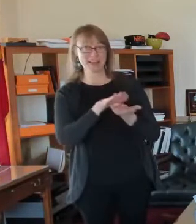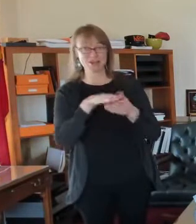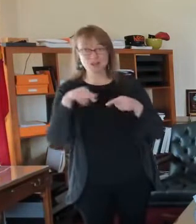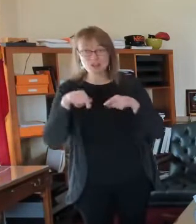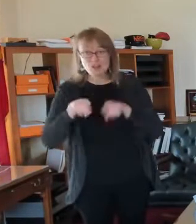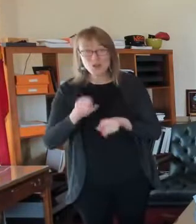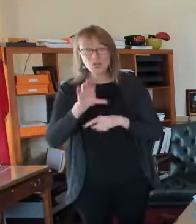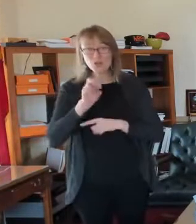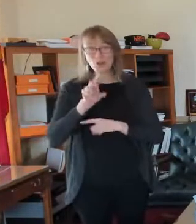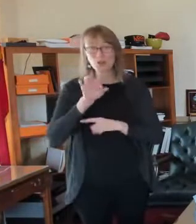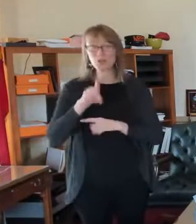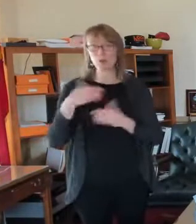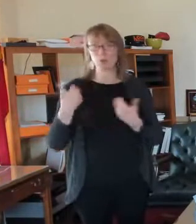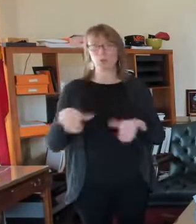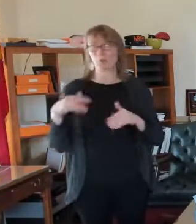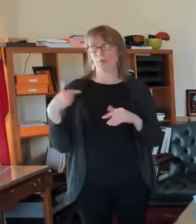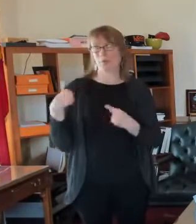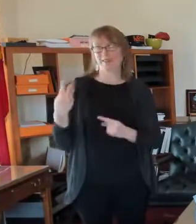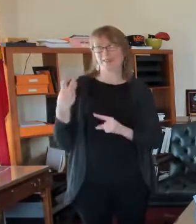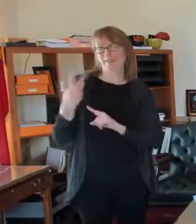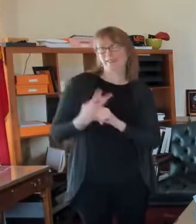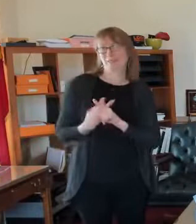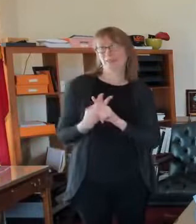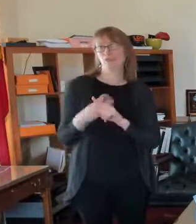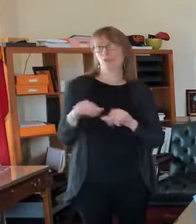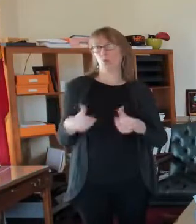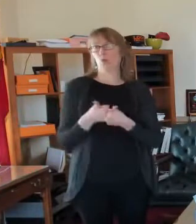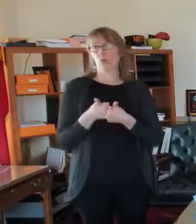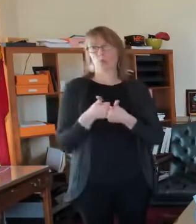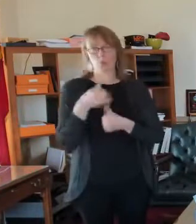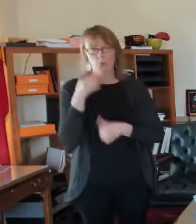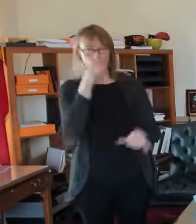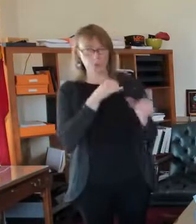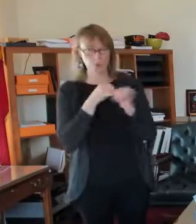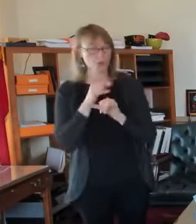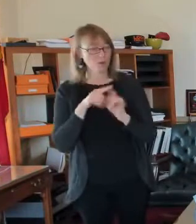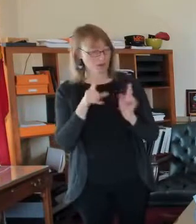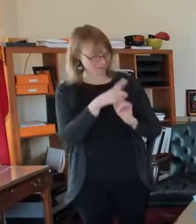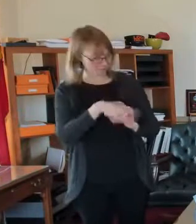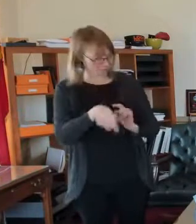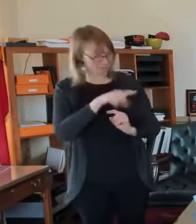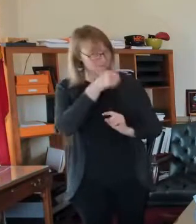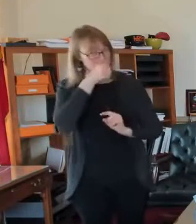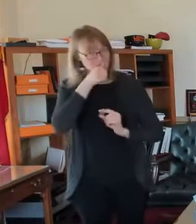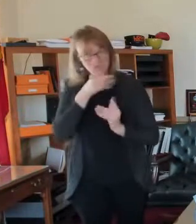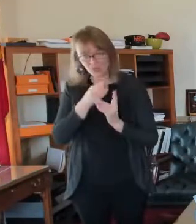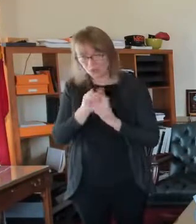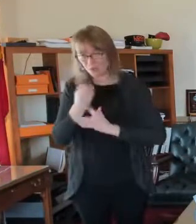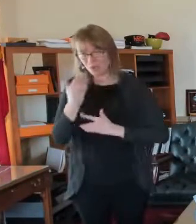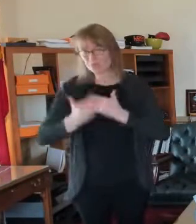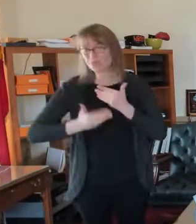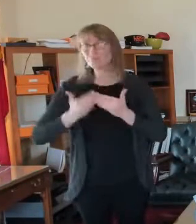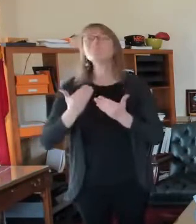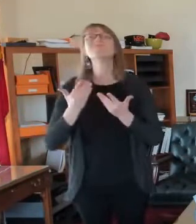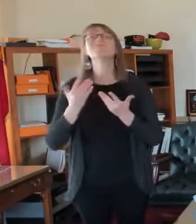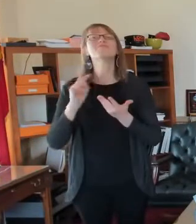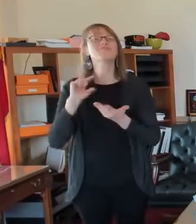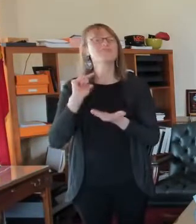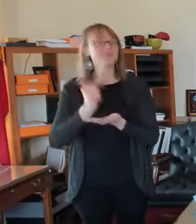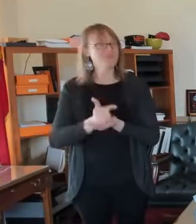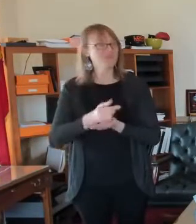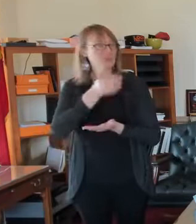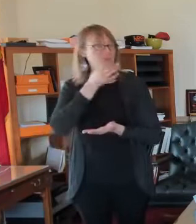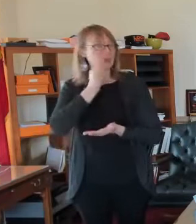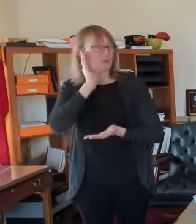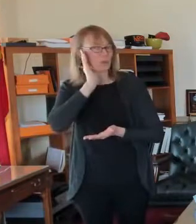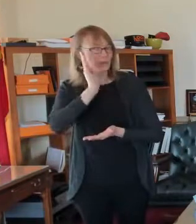in, in March and they'll be, uh, you know, become commissioned officers and get their badge at that time. It's a, it's one of my favorite things to do as